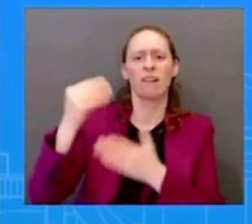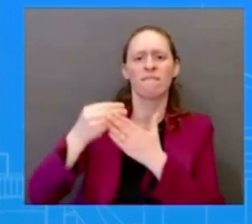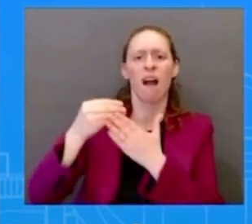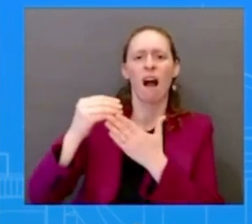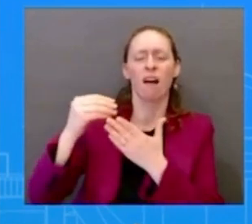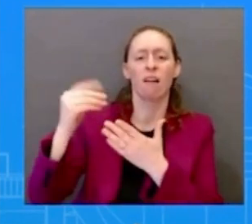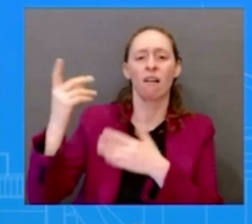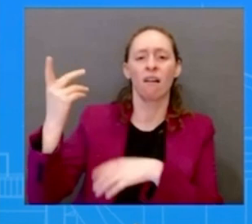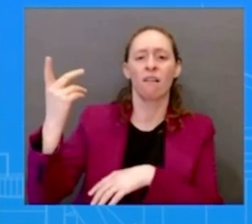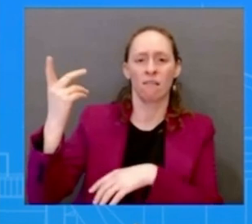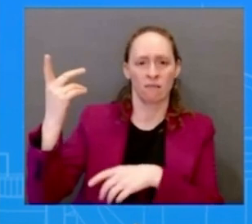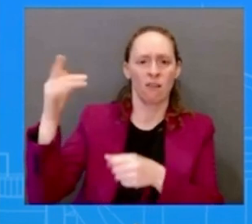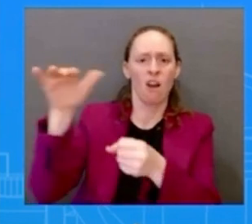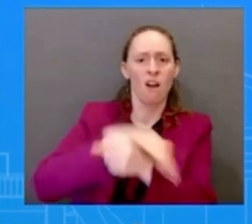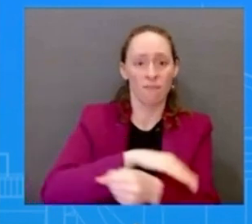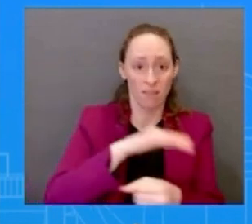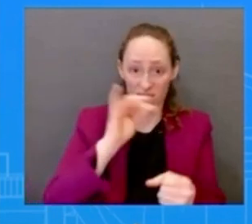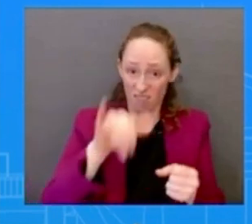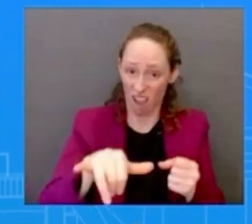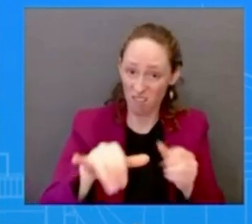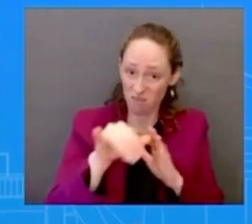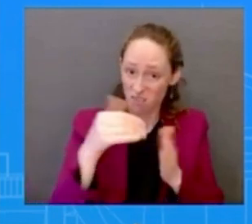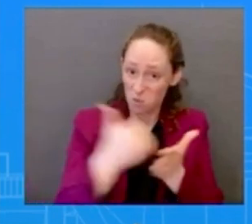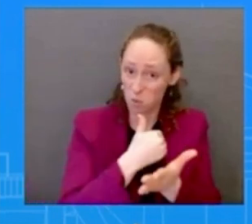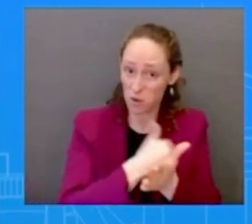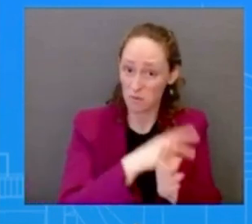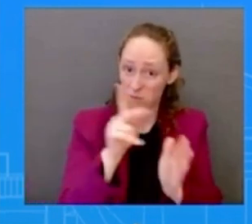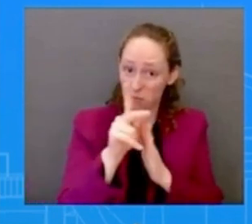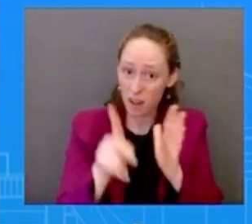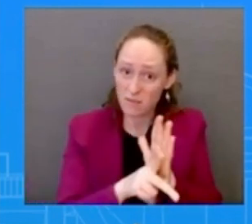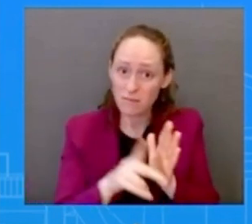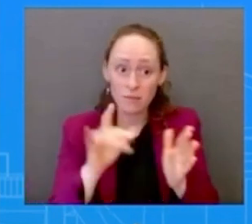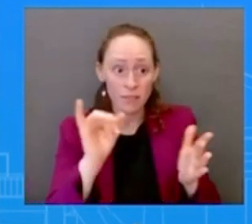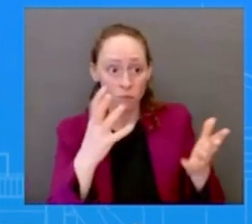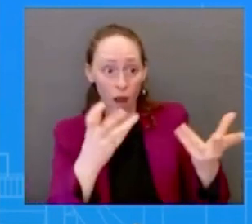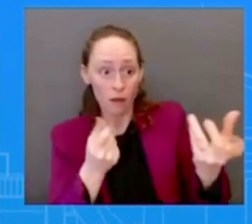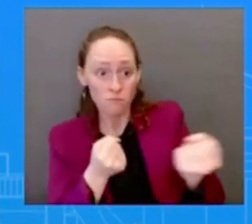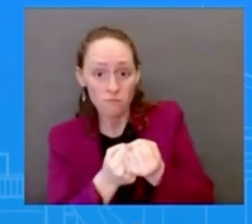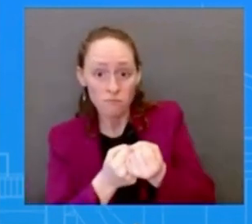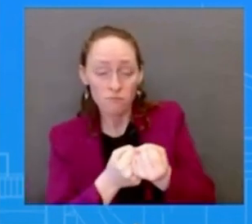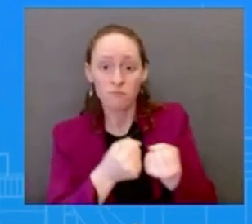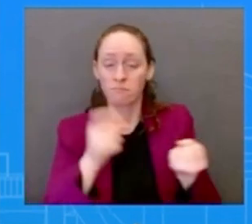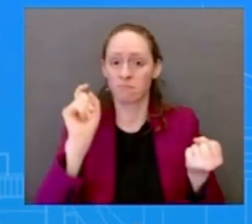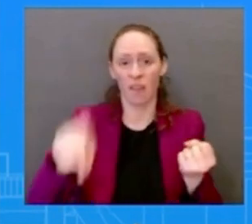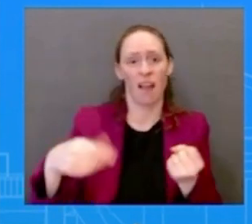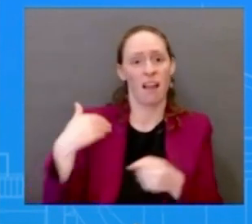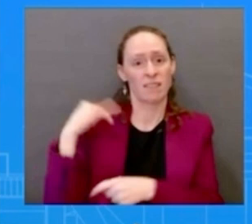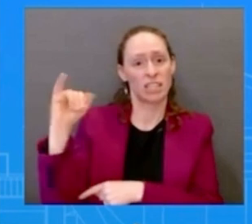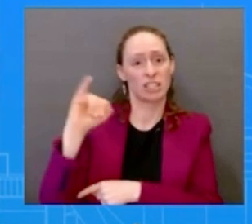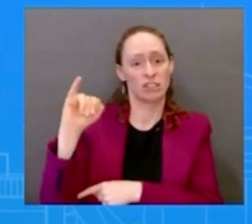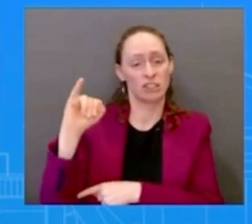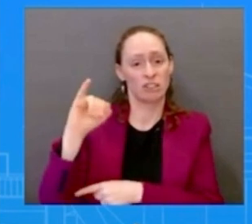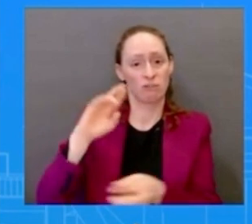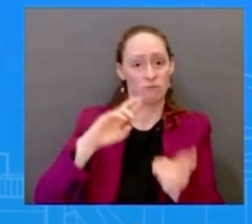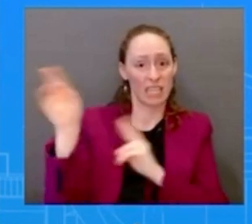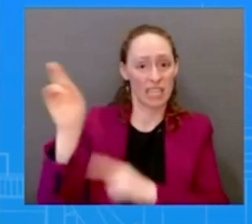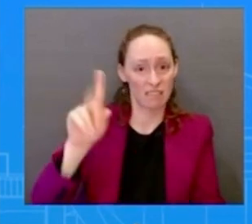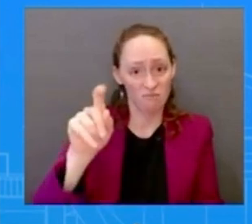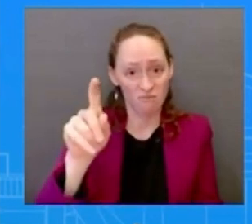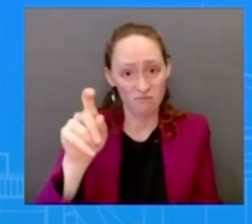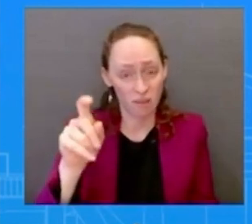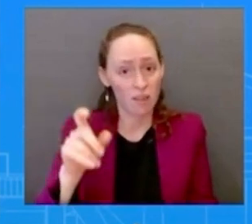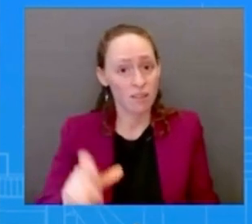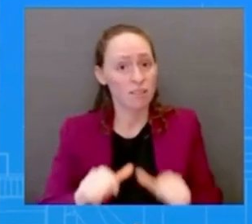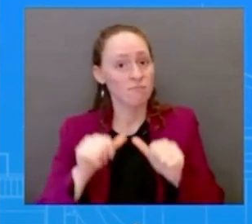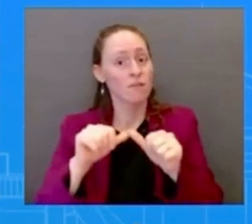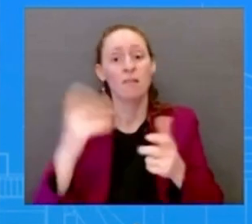legislation does the administration support changes to the existing 250 000 cap on uh fdic insurance limit for